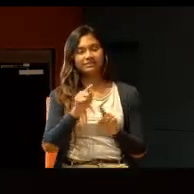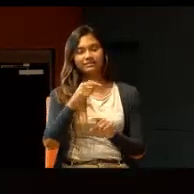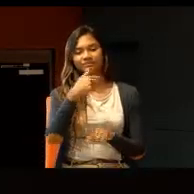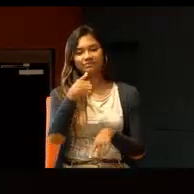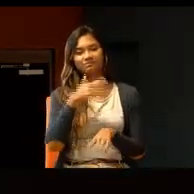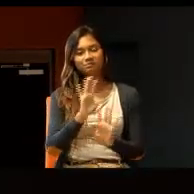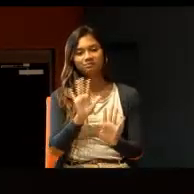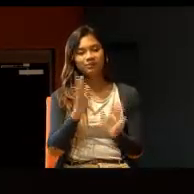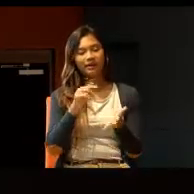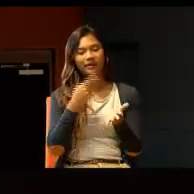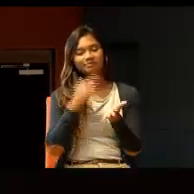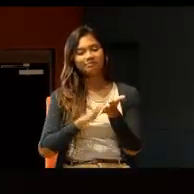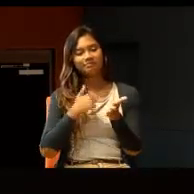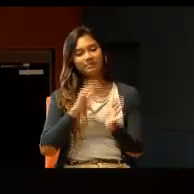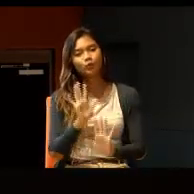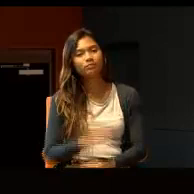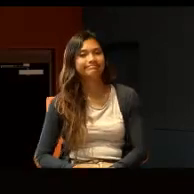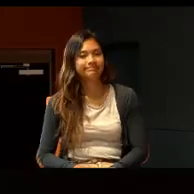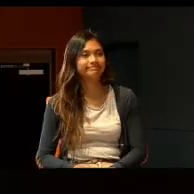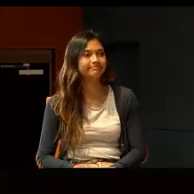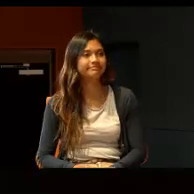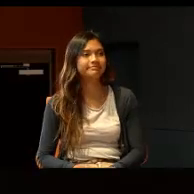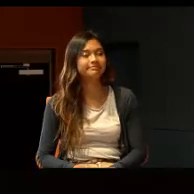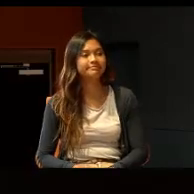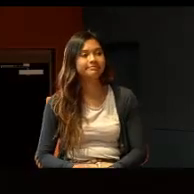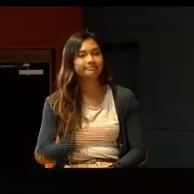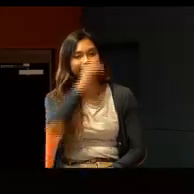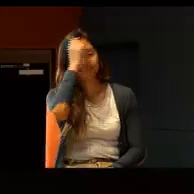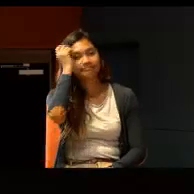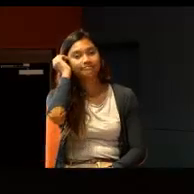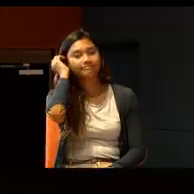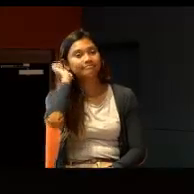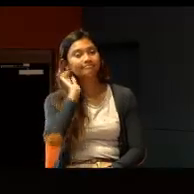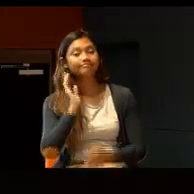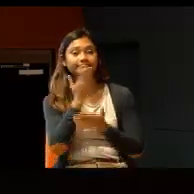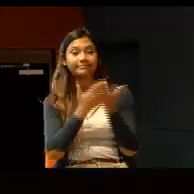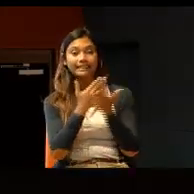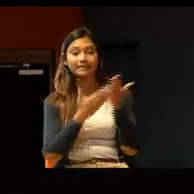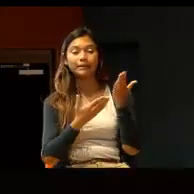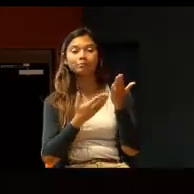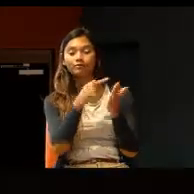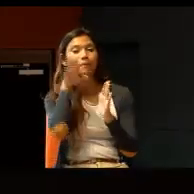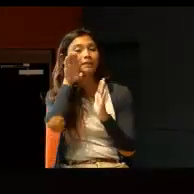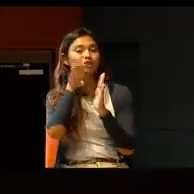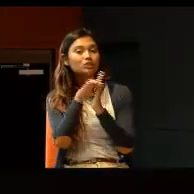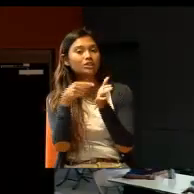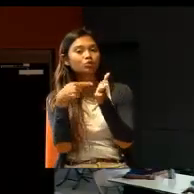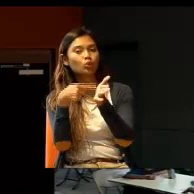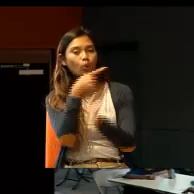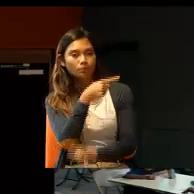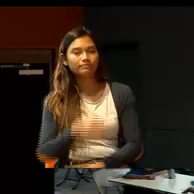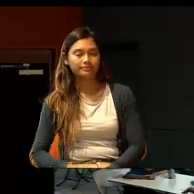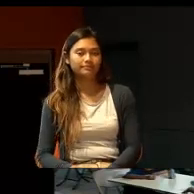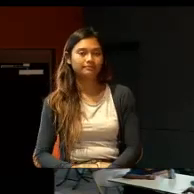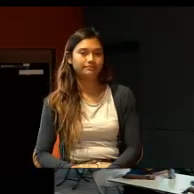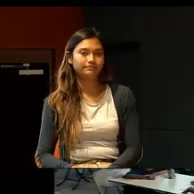some of the scenes, school